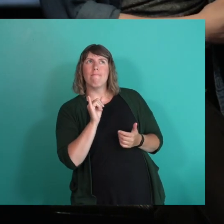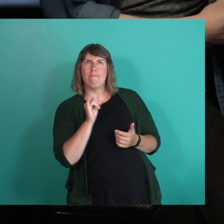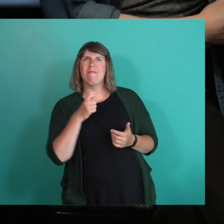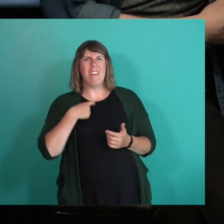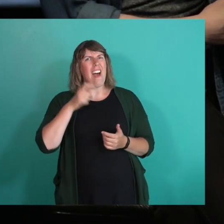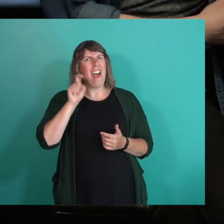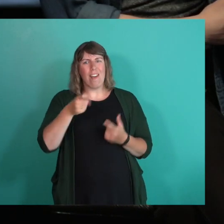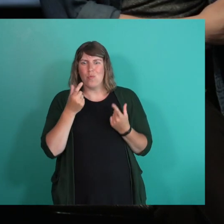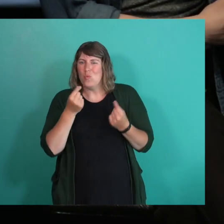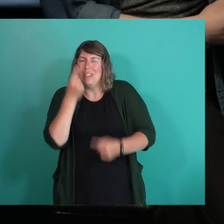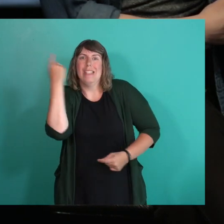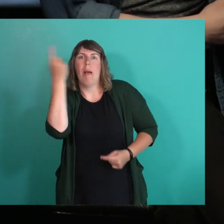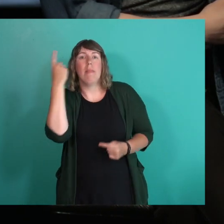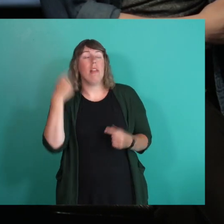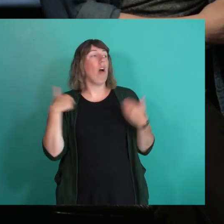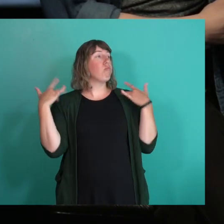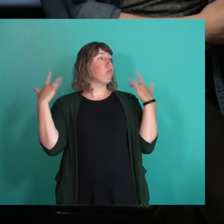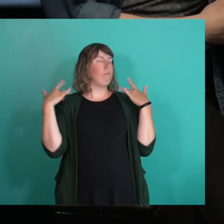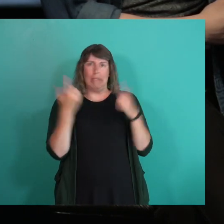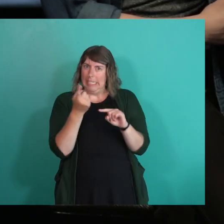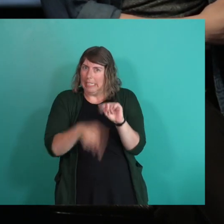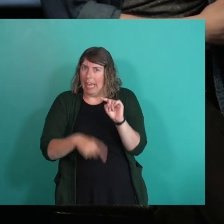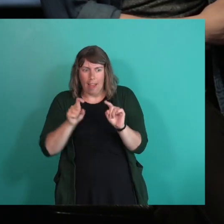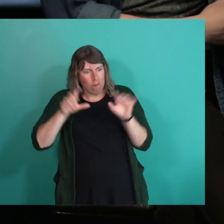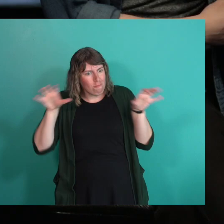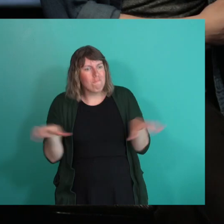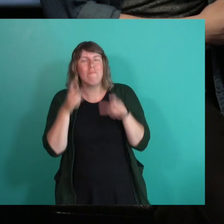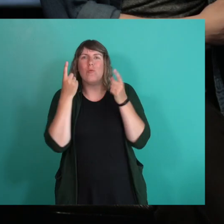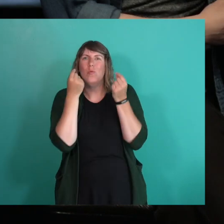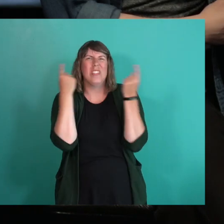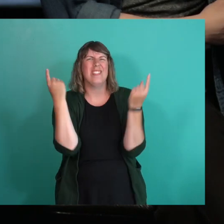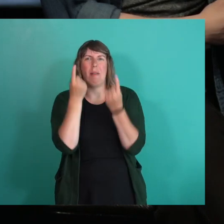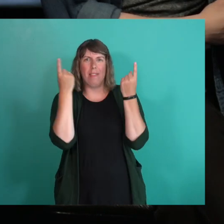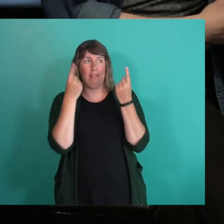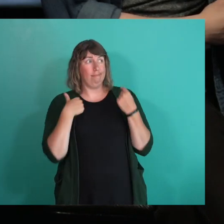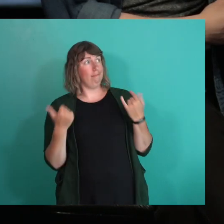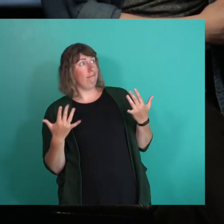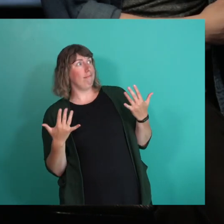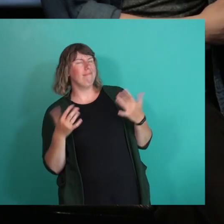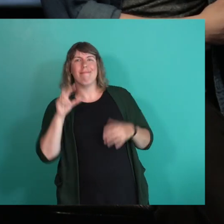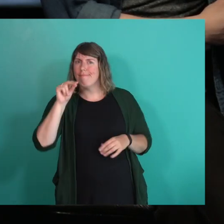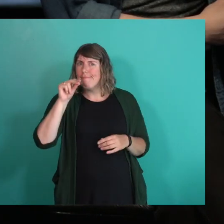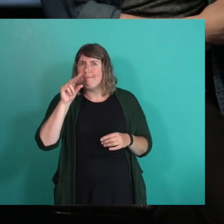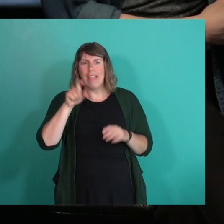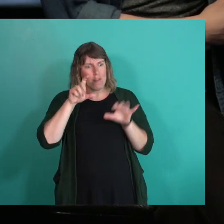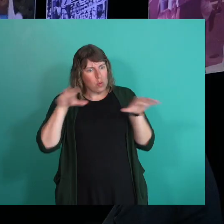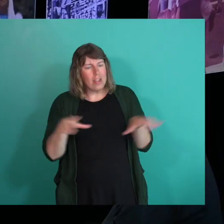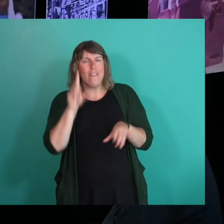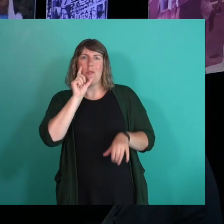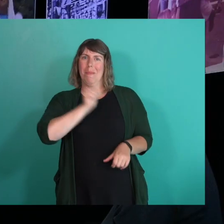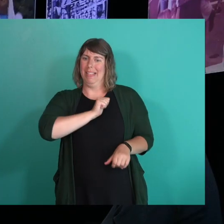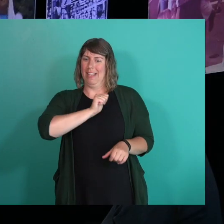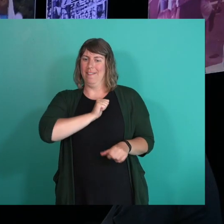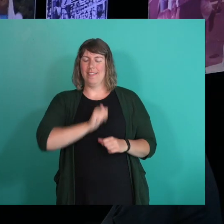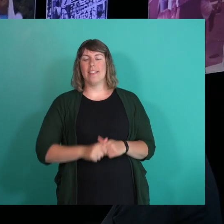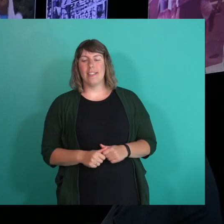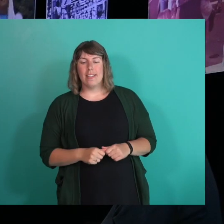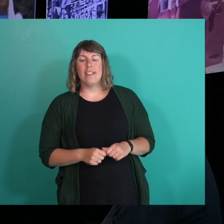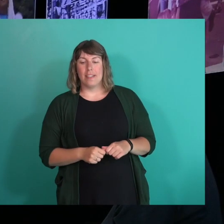got to do something here. I can't, I can't just sit around and, and wait for somebody to do something for me. So,